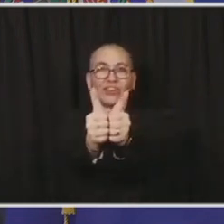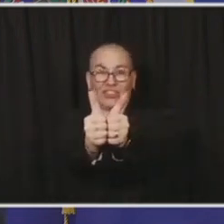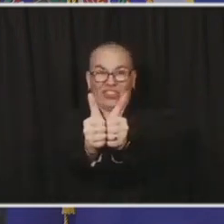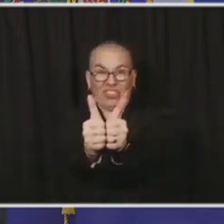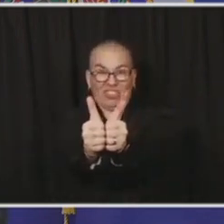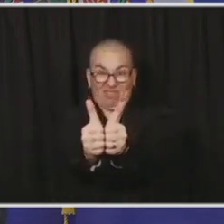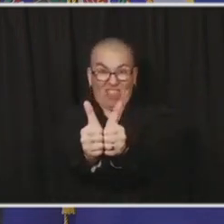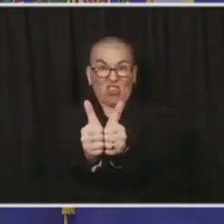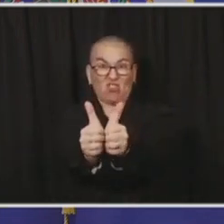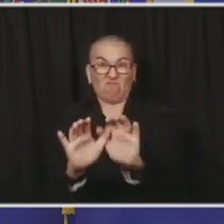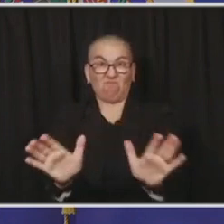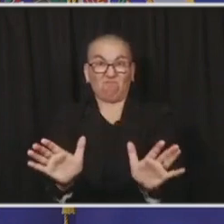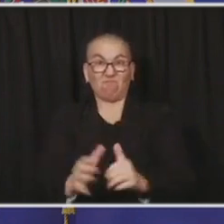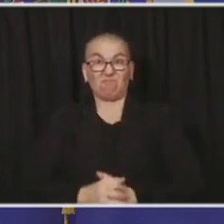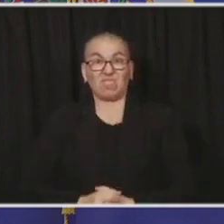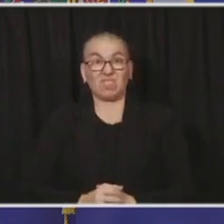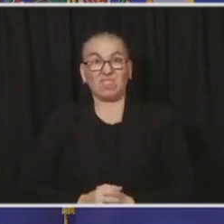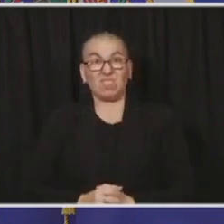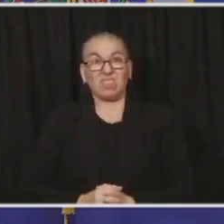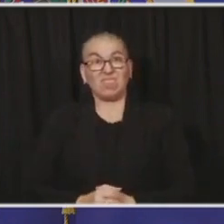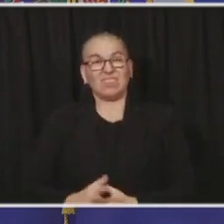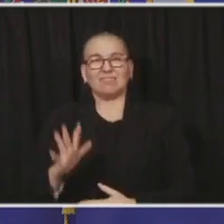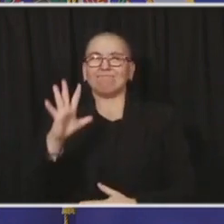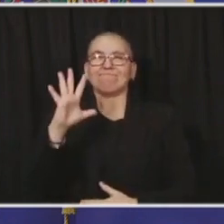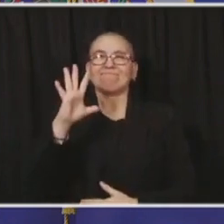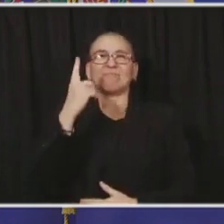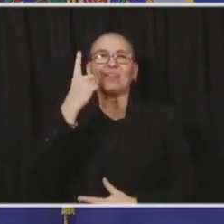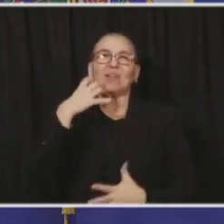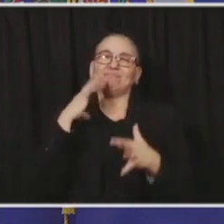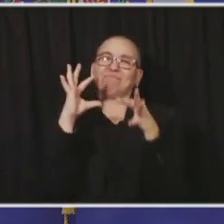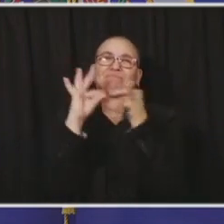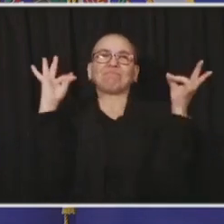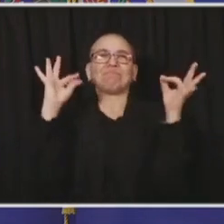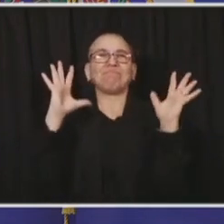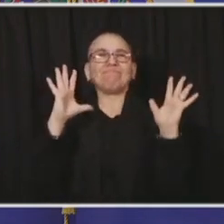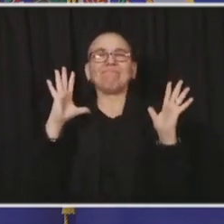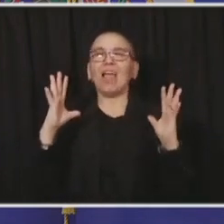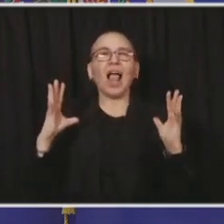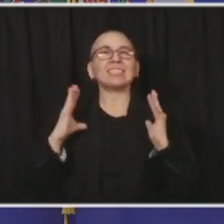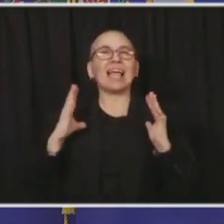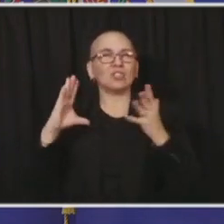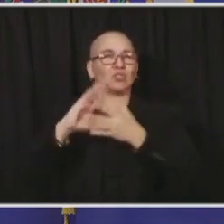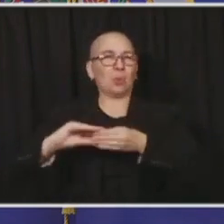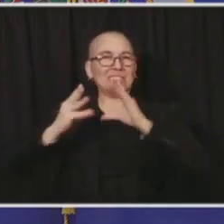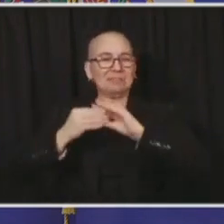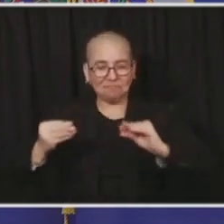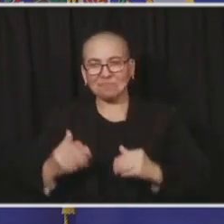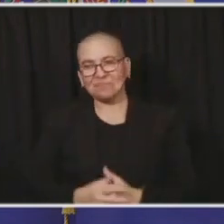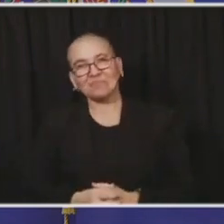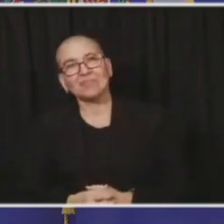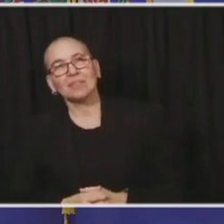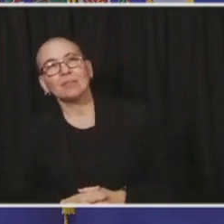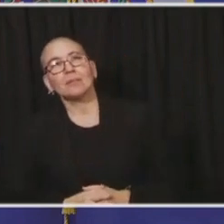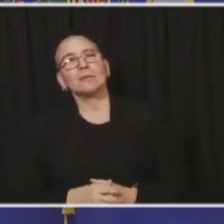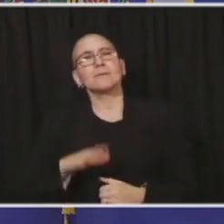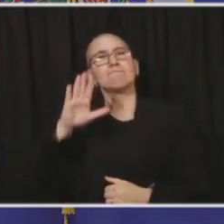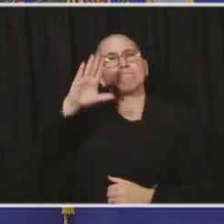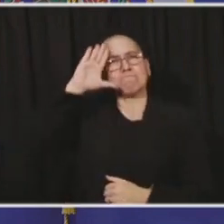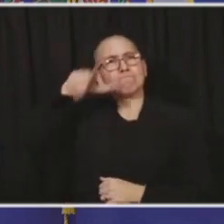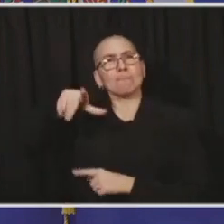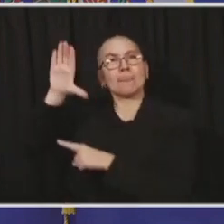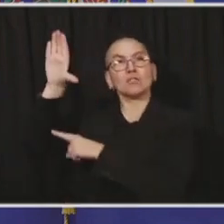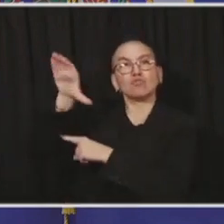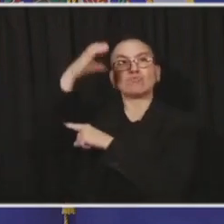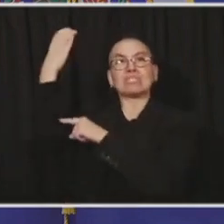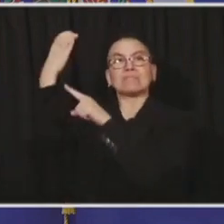holiday stories. And it relates to the Christmas truce of 1914. And put yourself